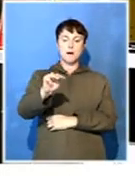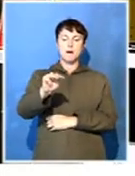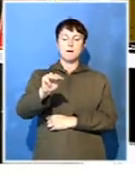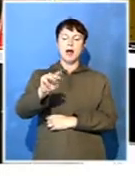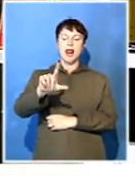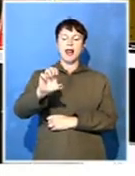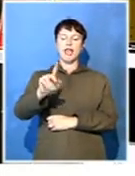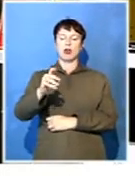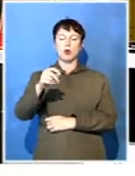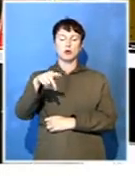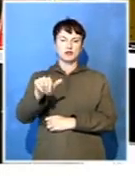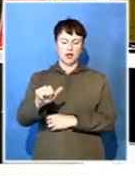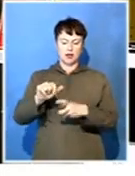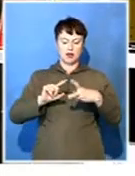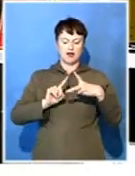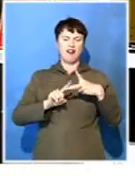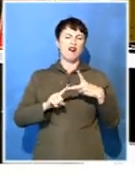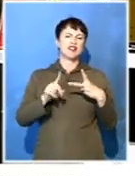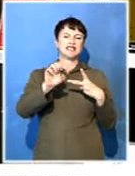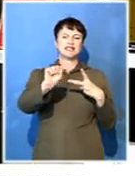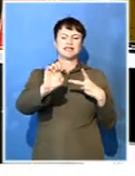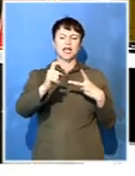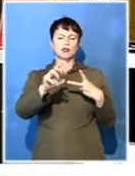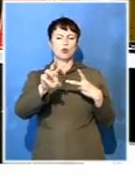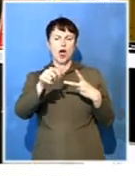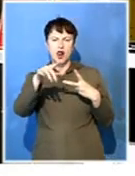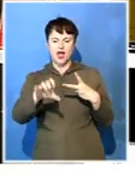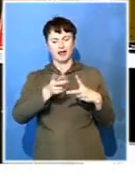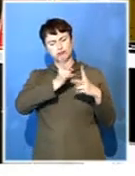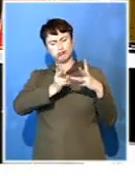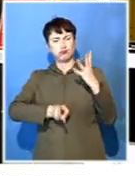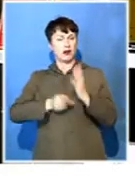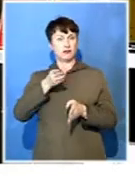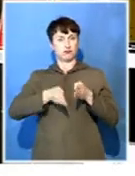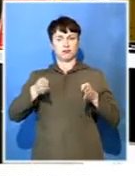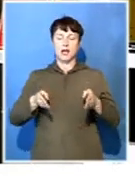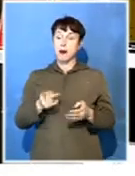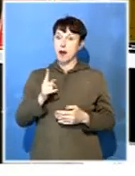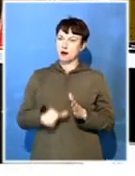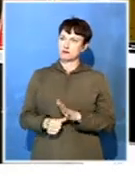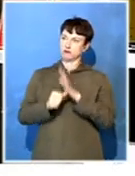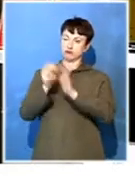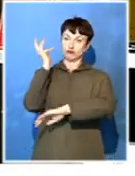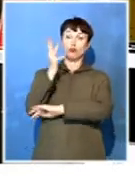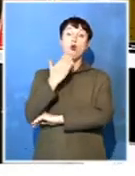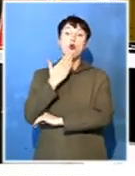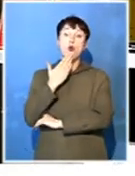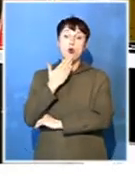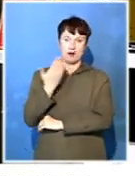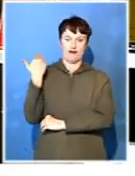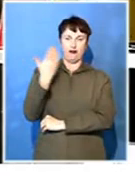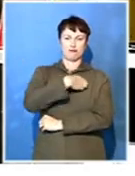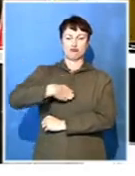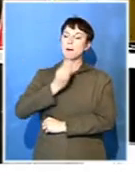Dihang Museneke, as well as Tokyo Sakhwale. Well, the main speaker of the event this evening will be former Deputy President Khalima Mutante, was also